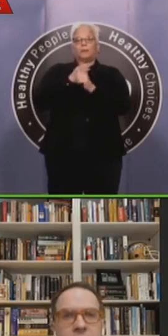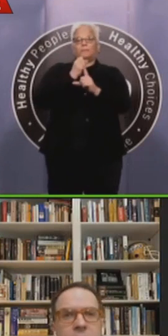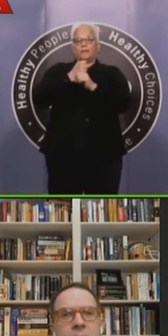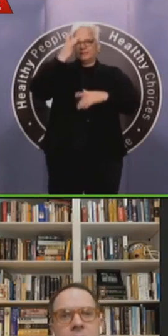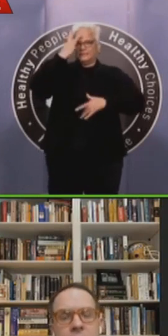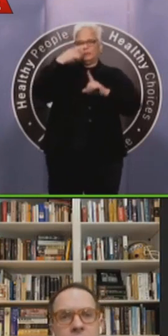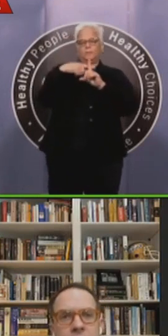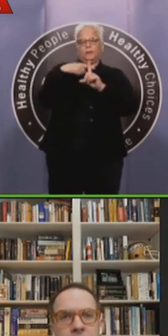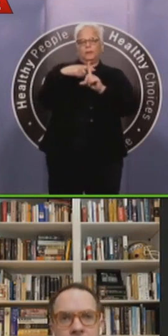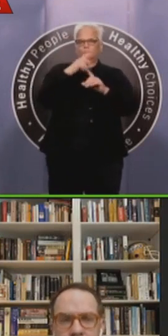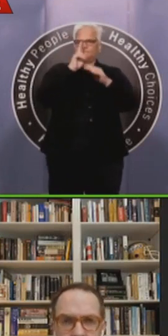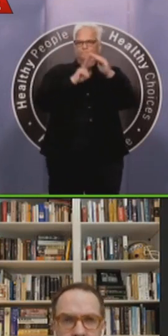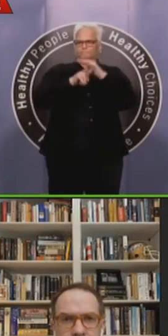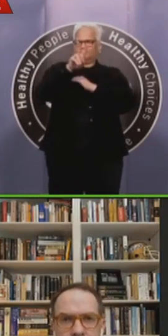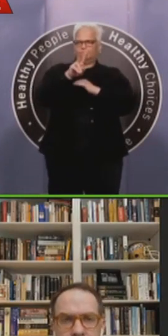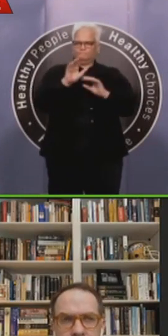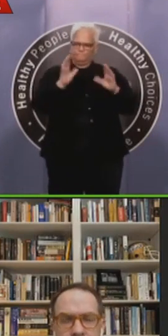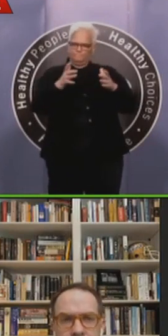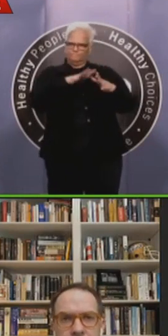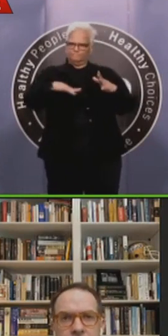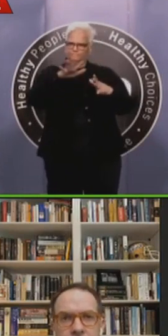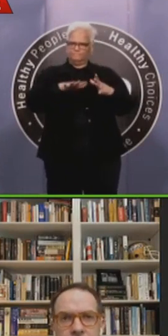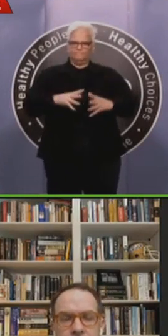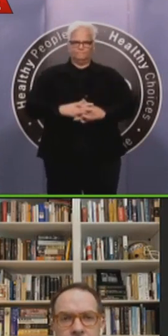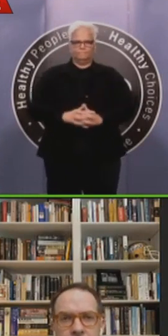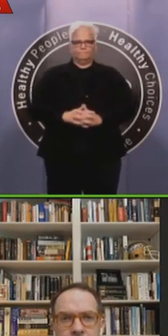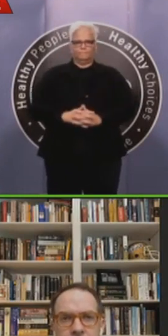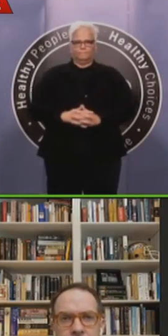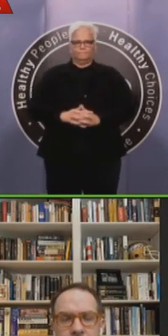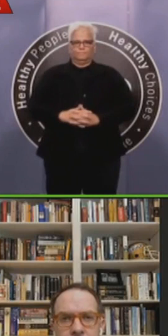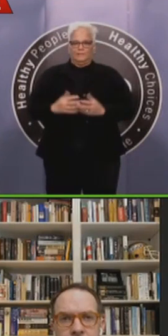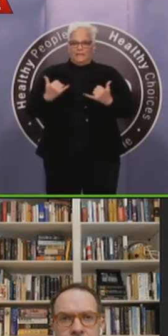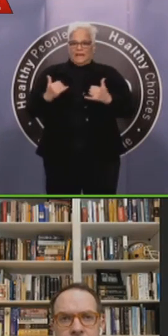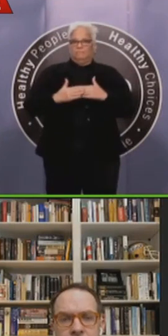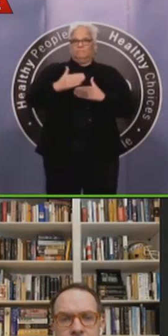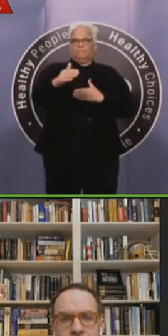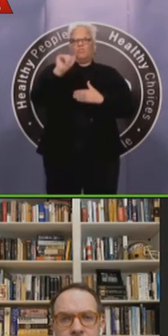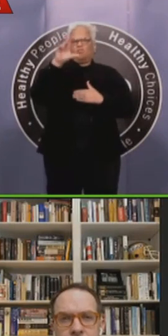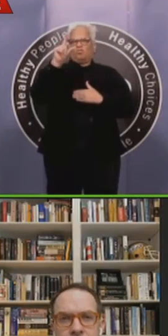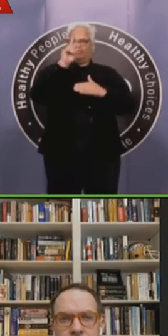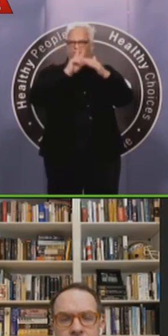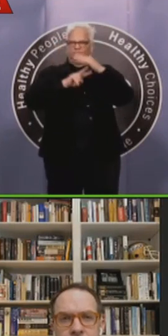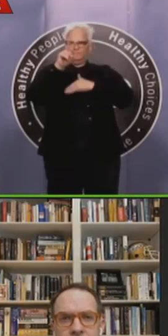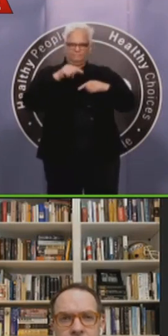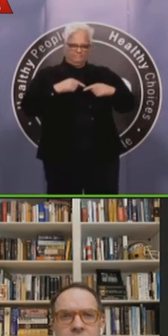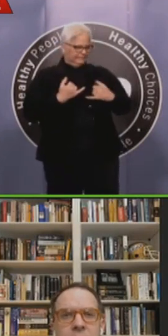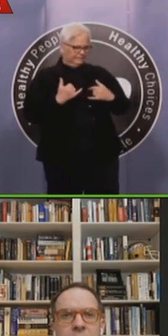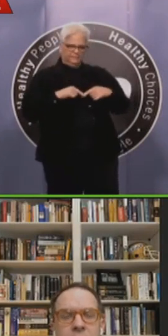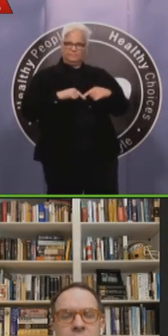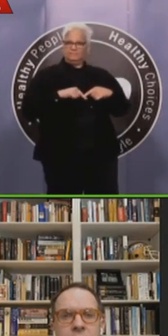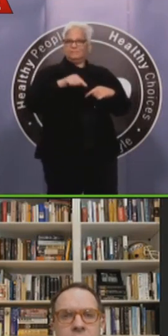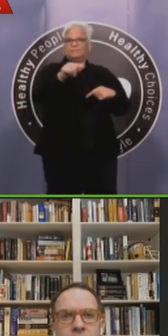Given limited, given limited in the state testing, how are policies decisions informed for the COVID